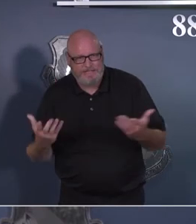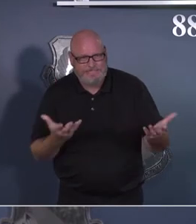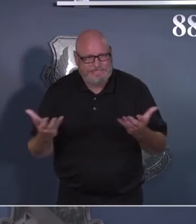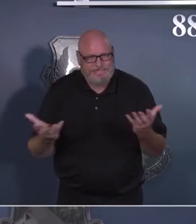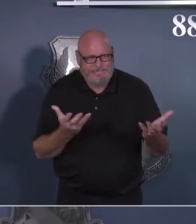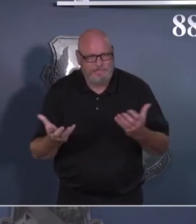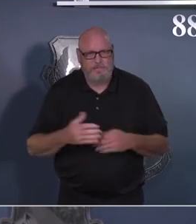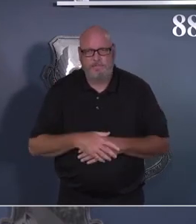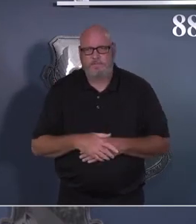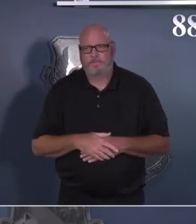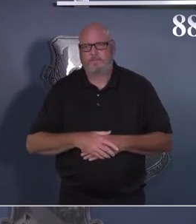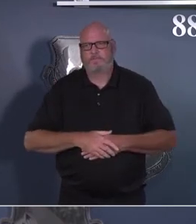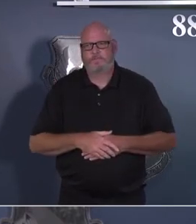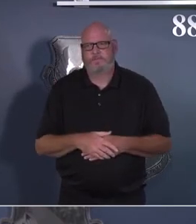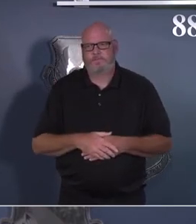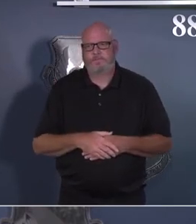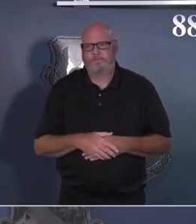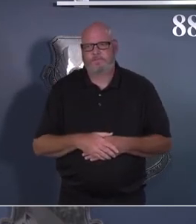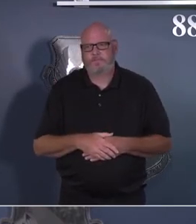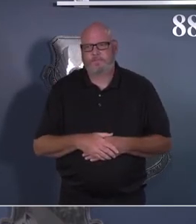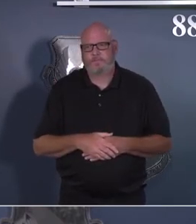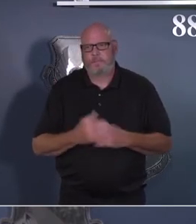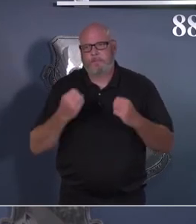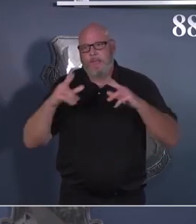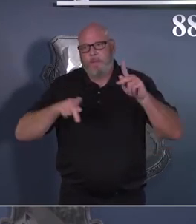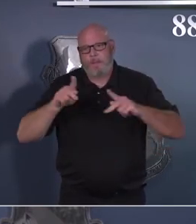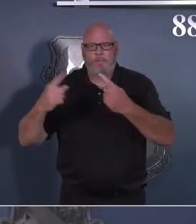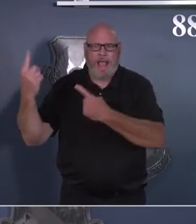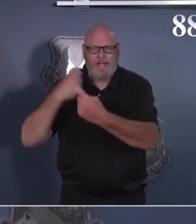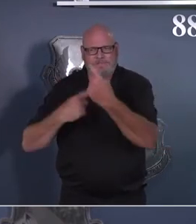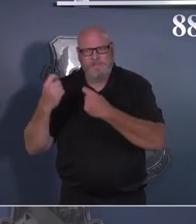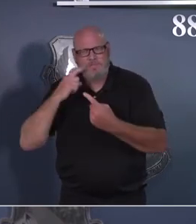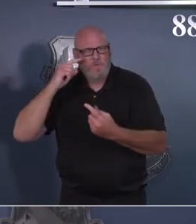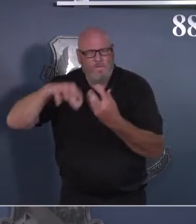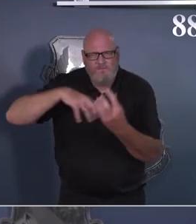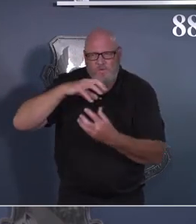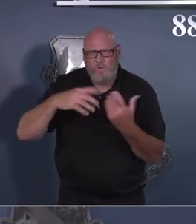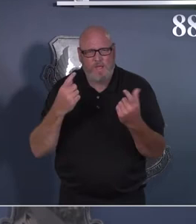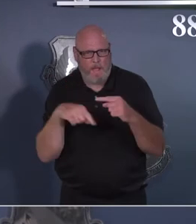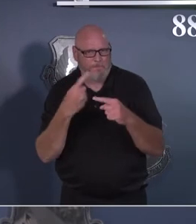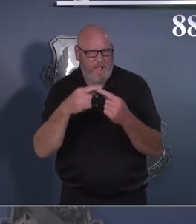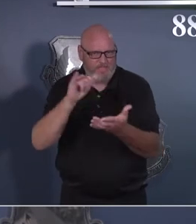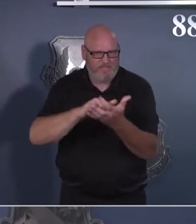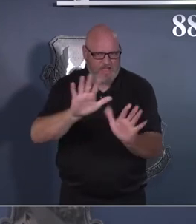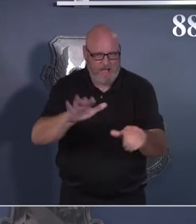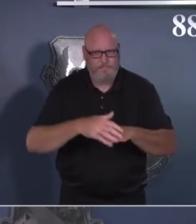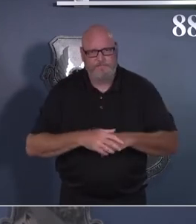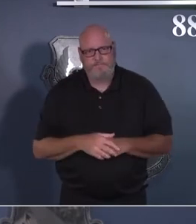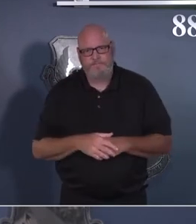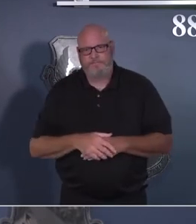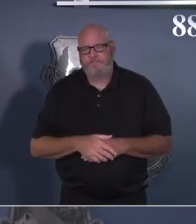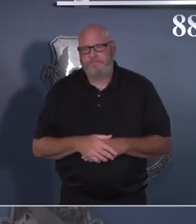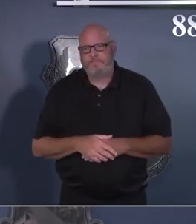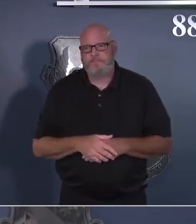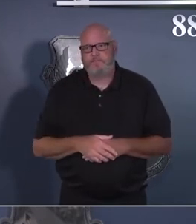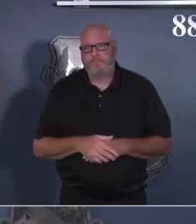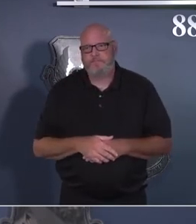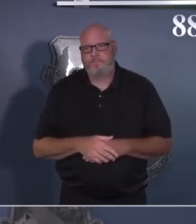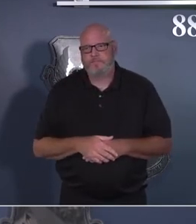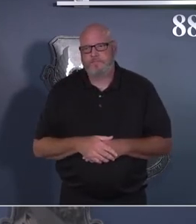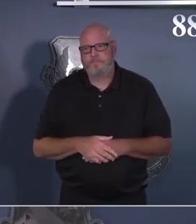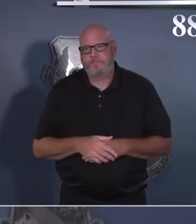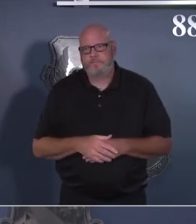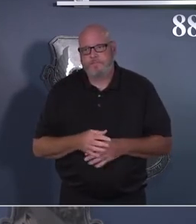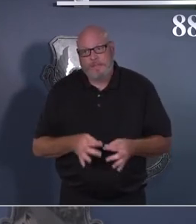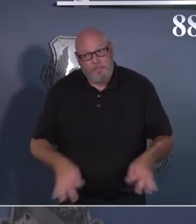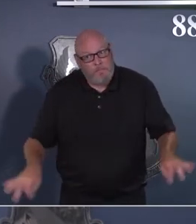And that's some of the questions that we've been asked. And so, I would encourage all of you to understand the unique telework